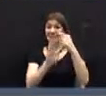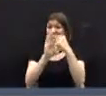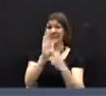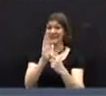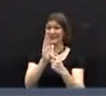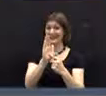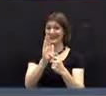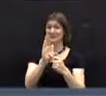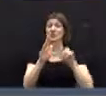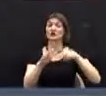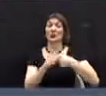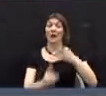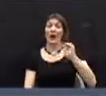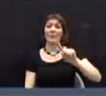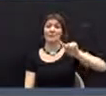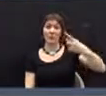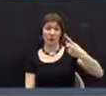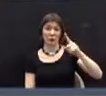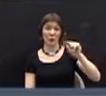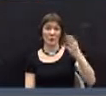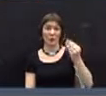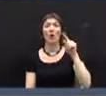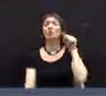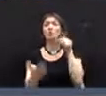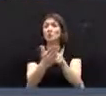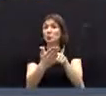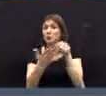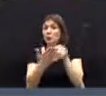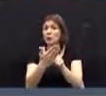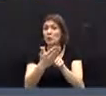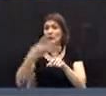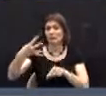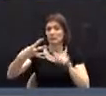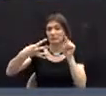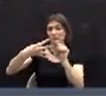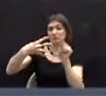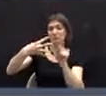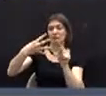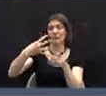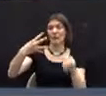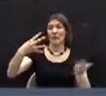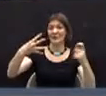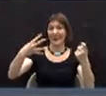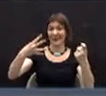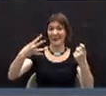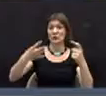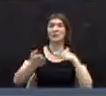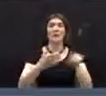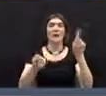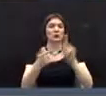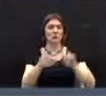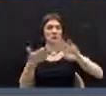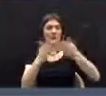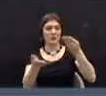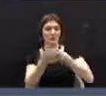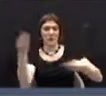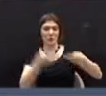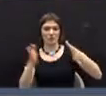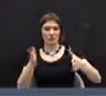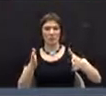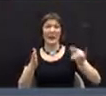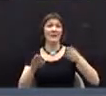as of April 1, 2014, shall be due and payable in four equal installments, payable to the town treasurer until